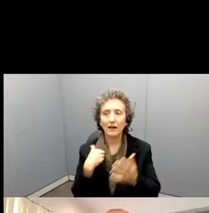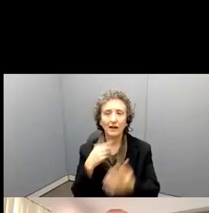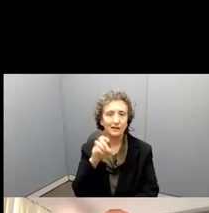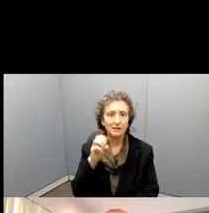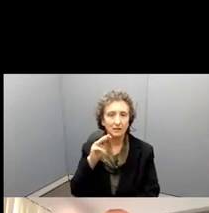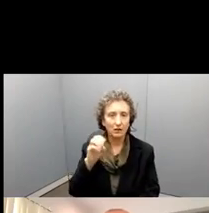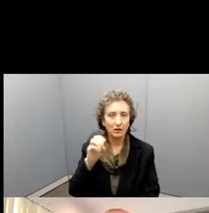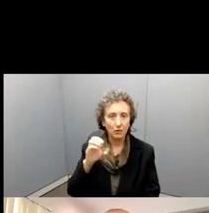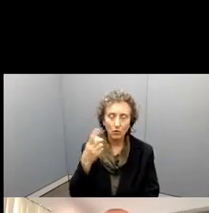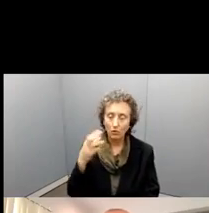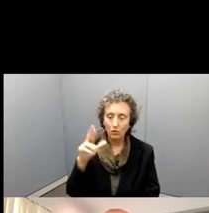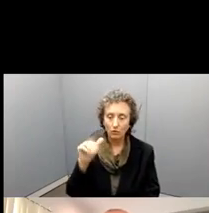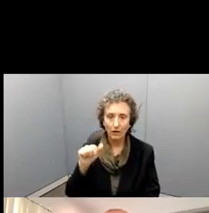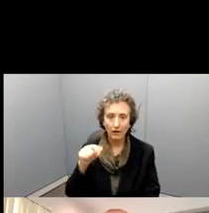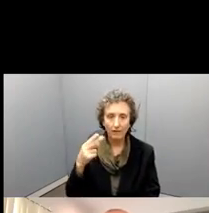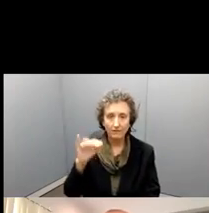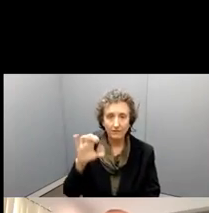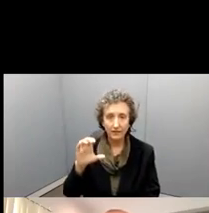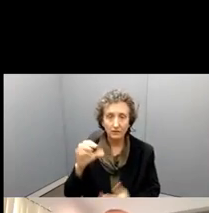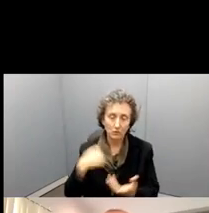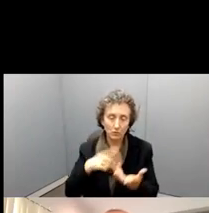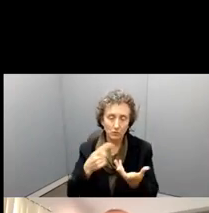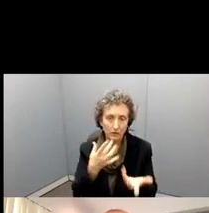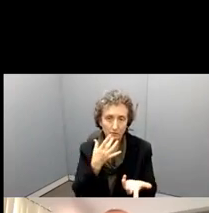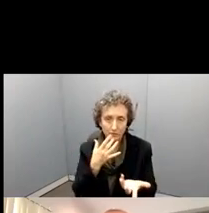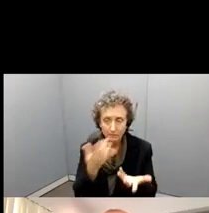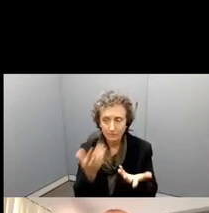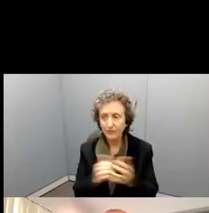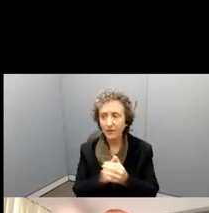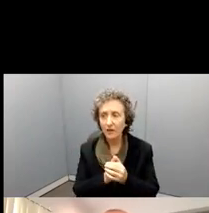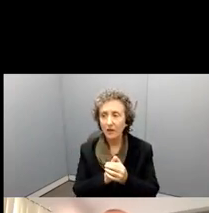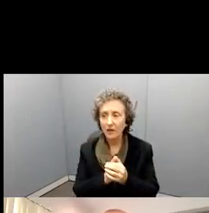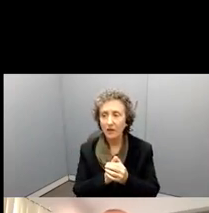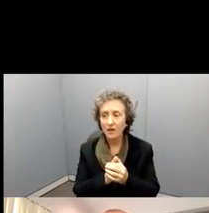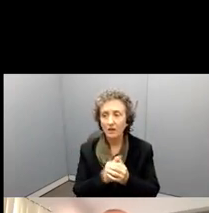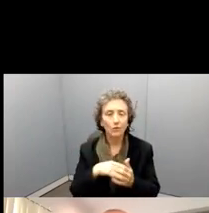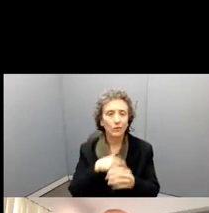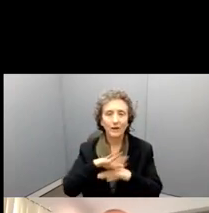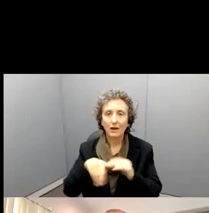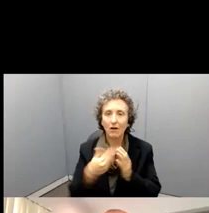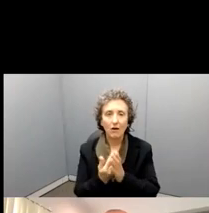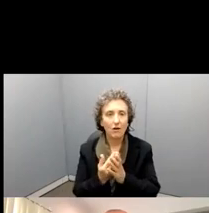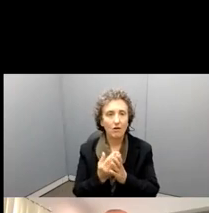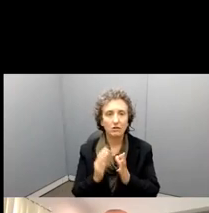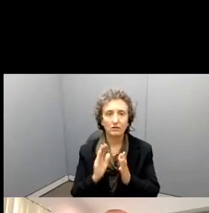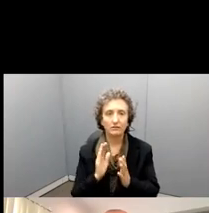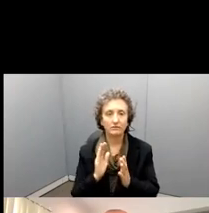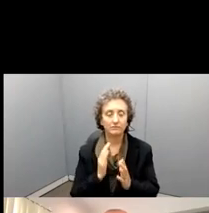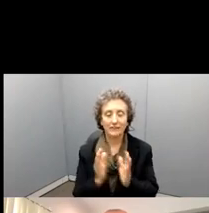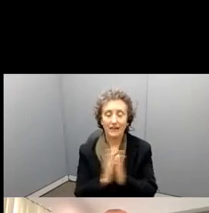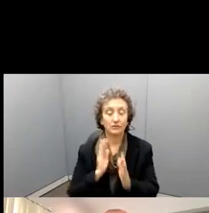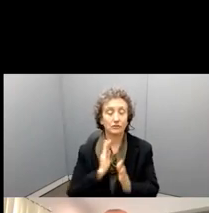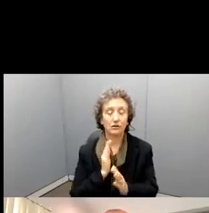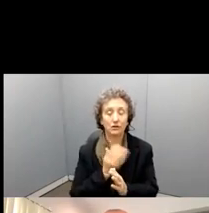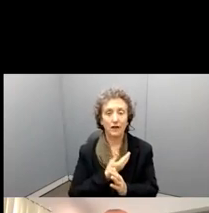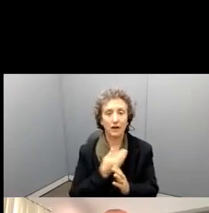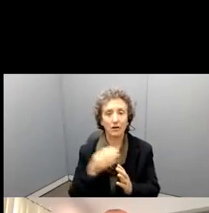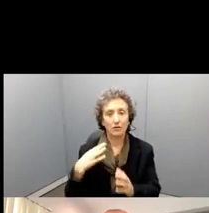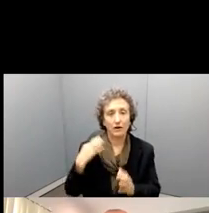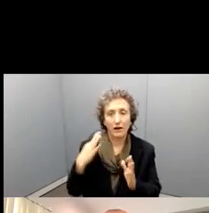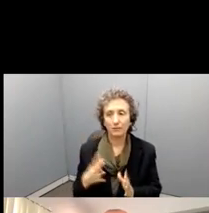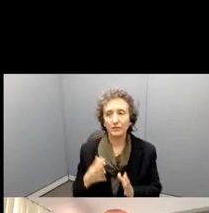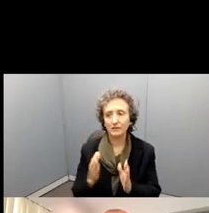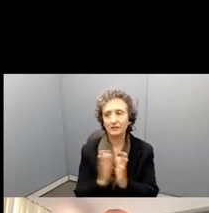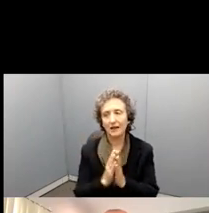that we would like, uh, that we ask of all of our applicants. And then, we also,